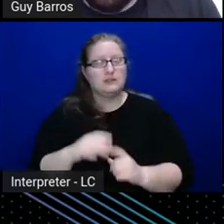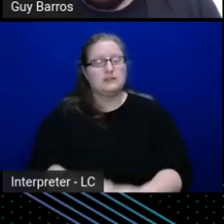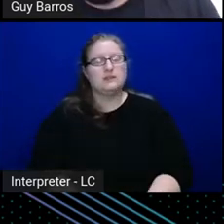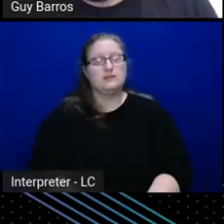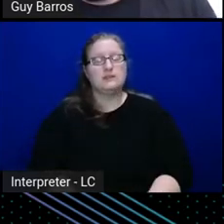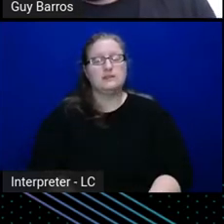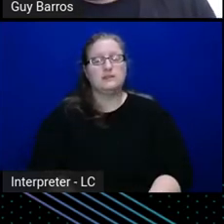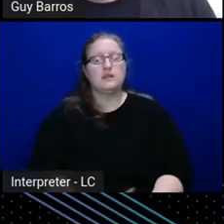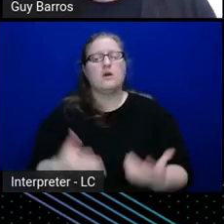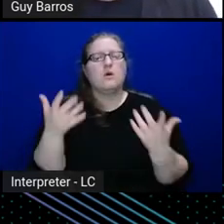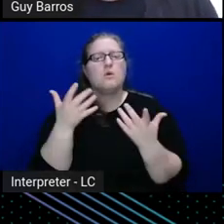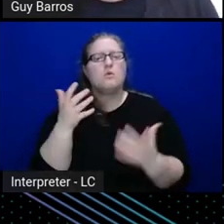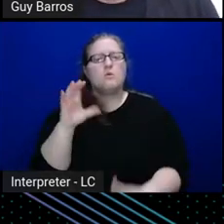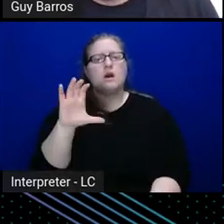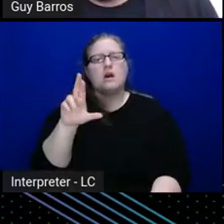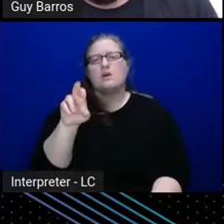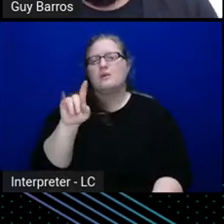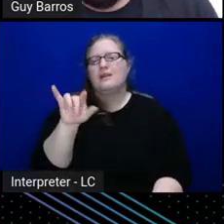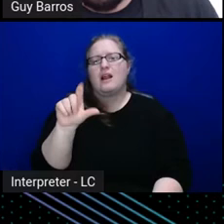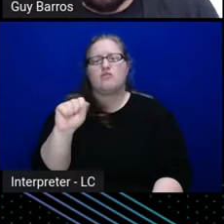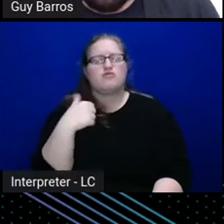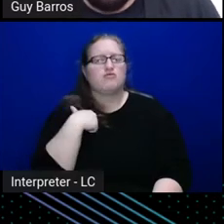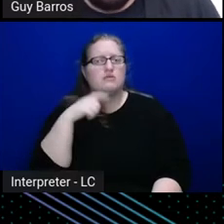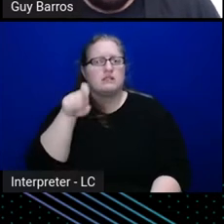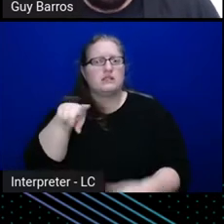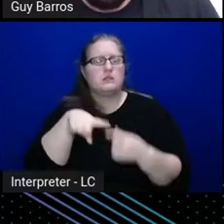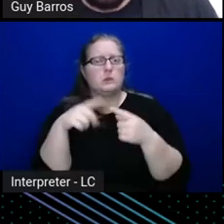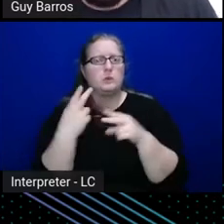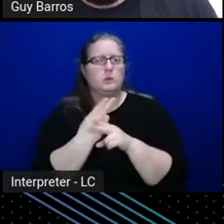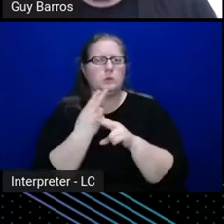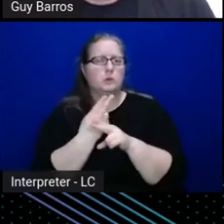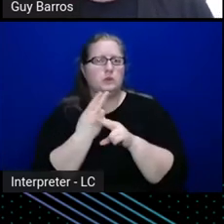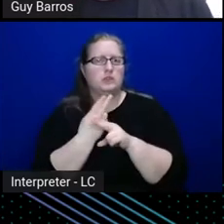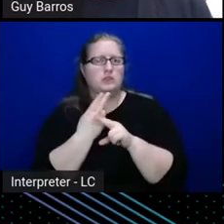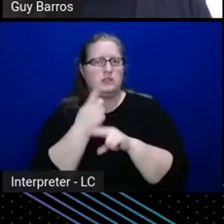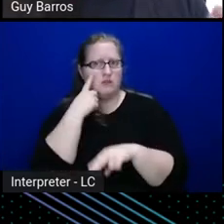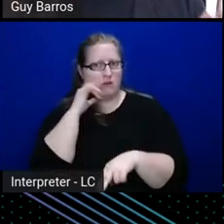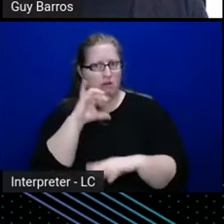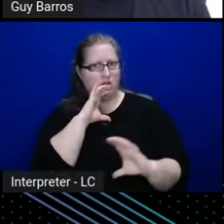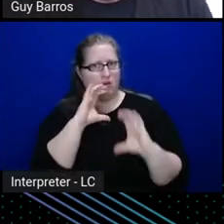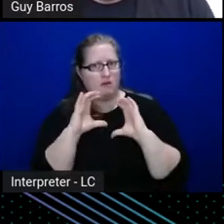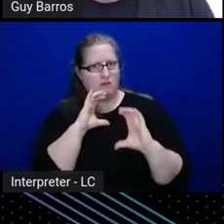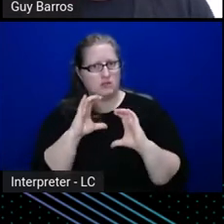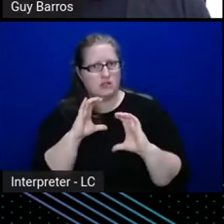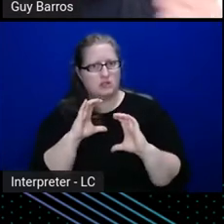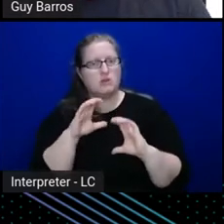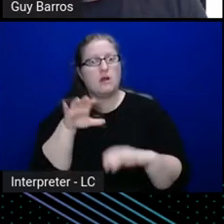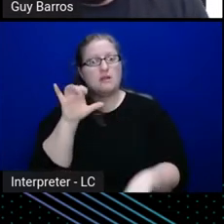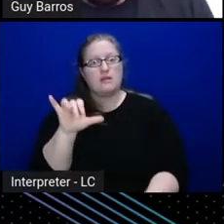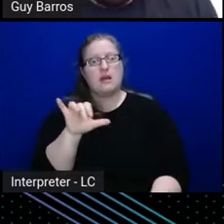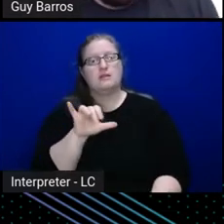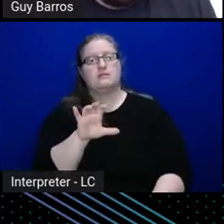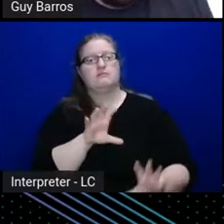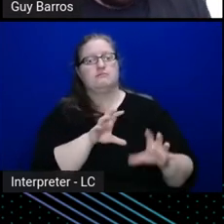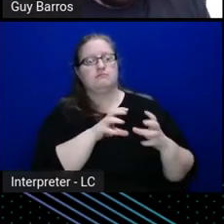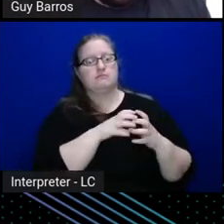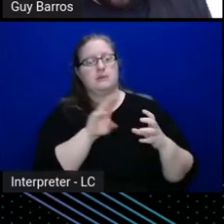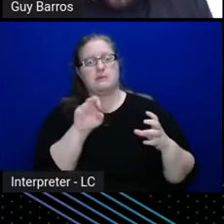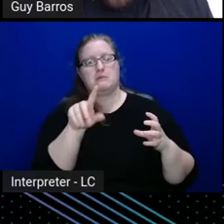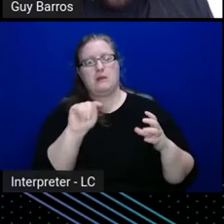credentials that I need to use for the, the, the conversation, right, so that's at the mount level, we'll, we'll come back to this,